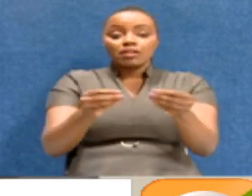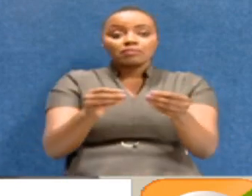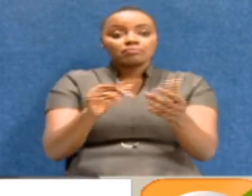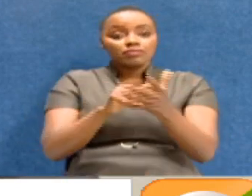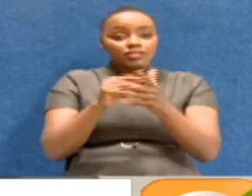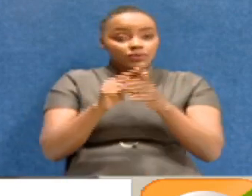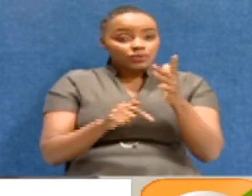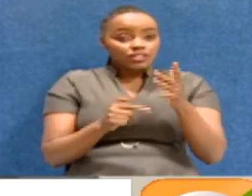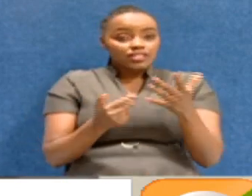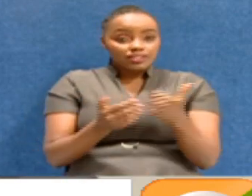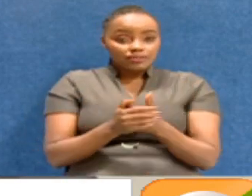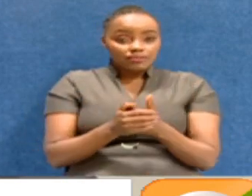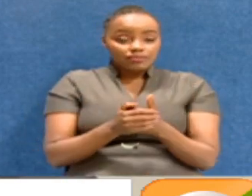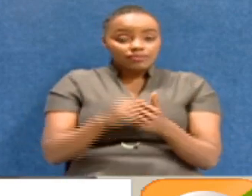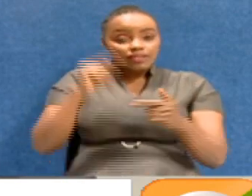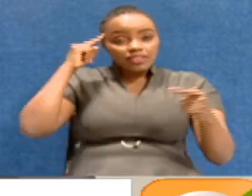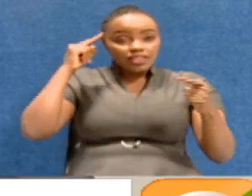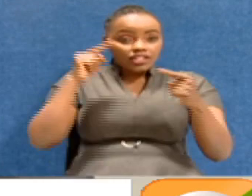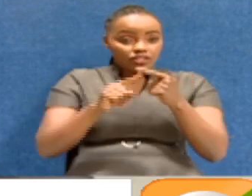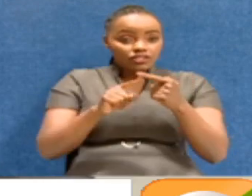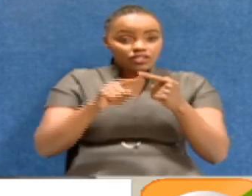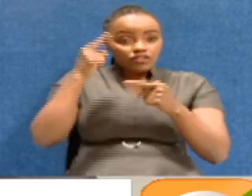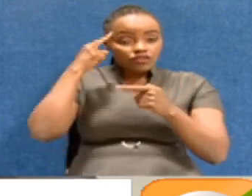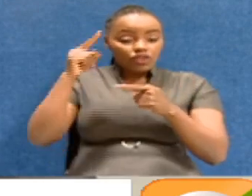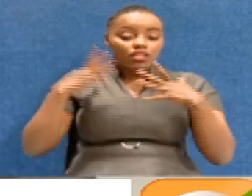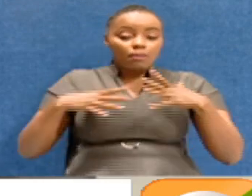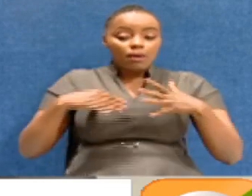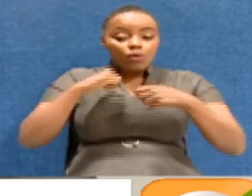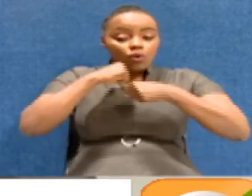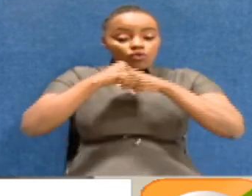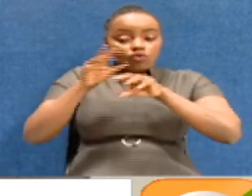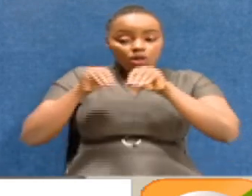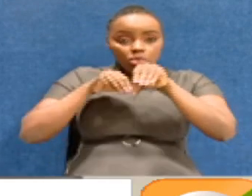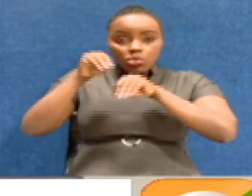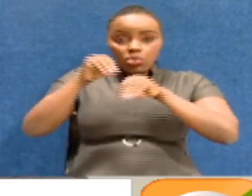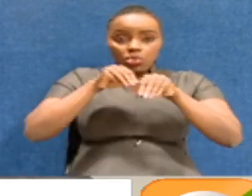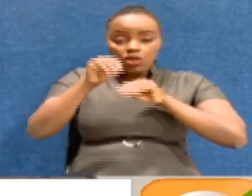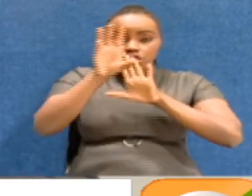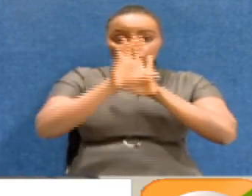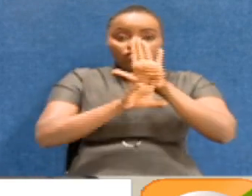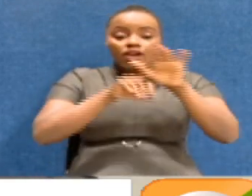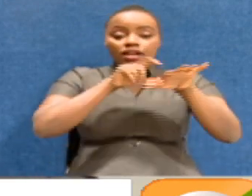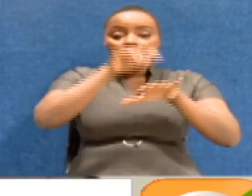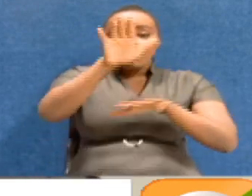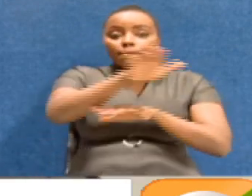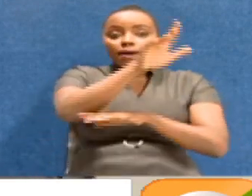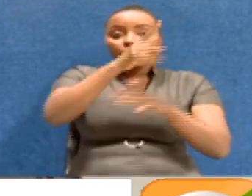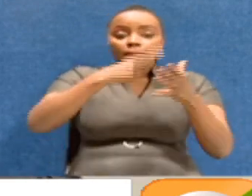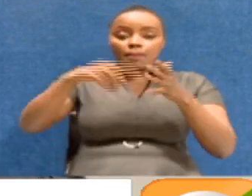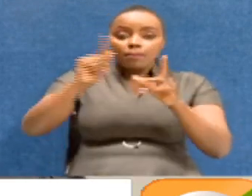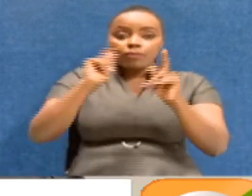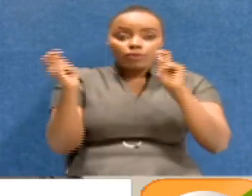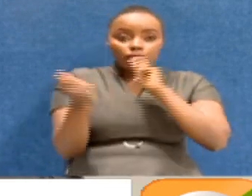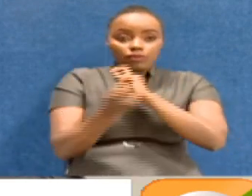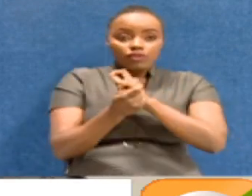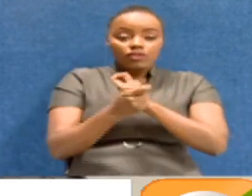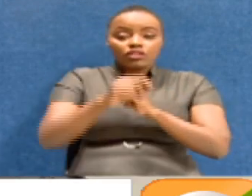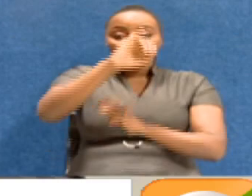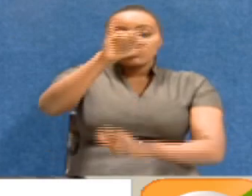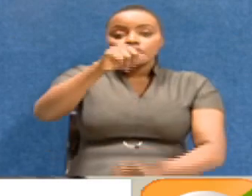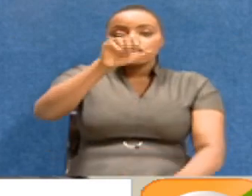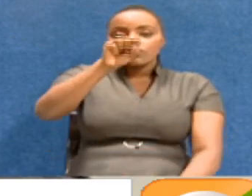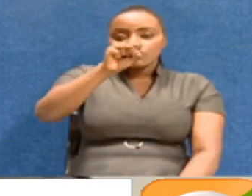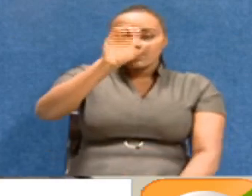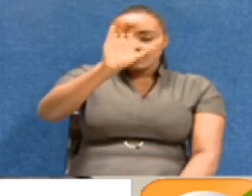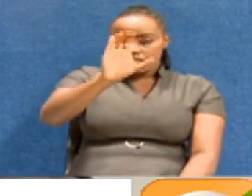Definitely the intention of the framers of the constitution and even parliament when it passed that amendment to the Judicial Service